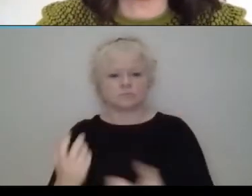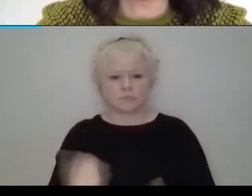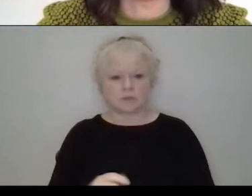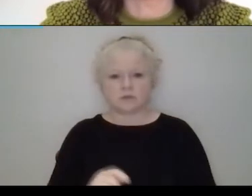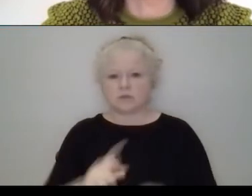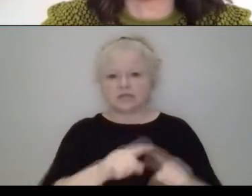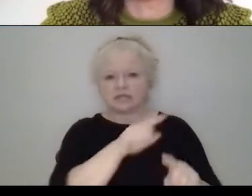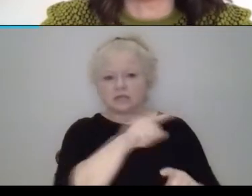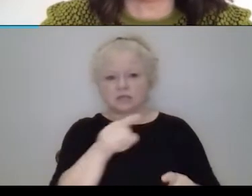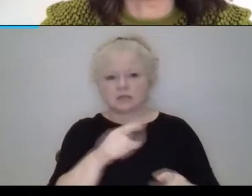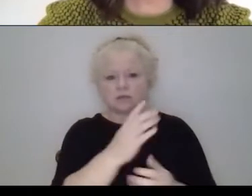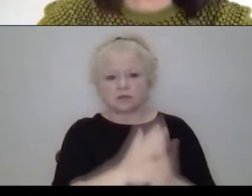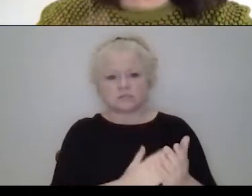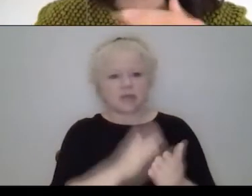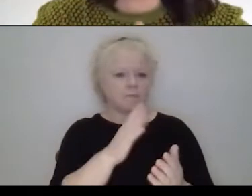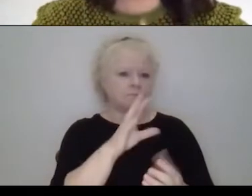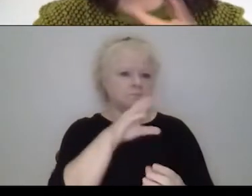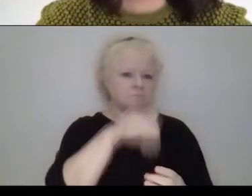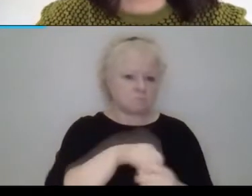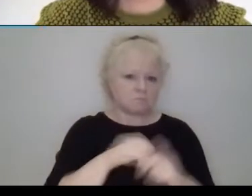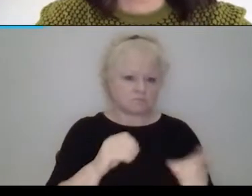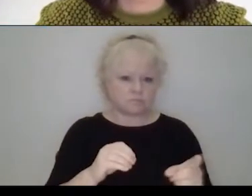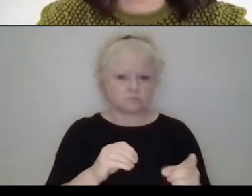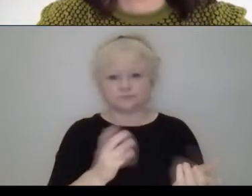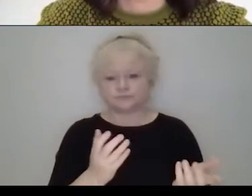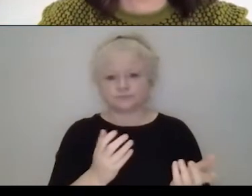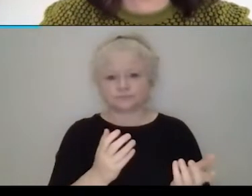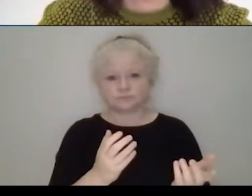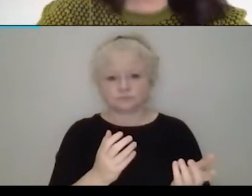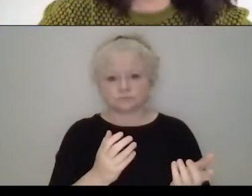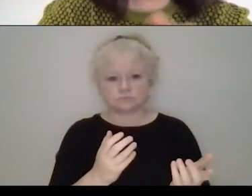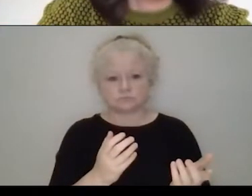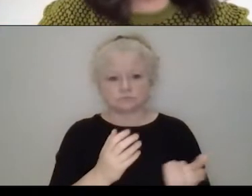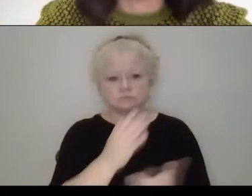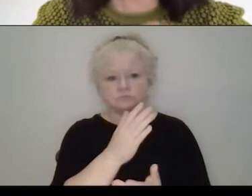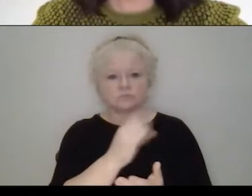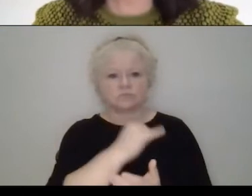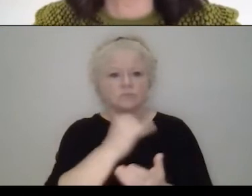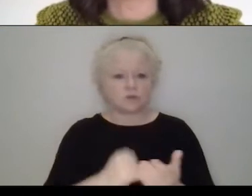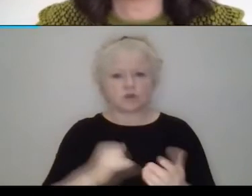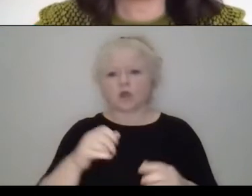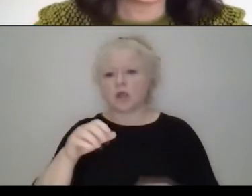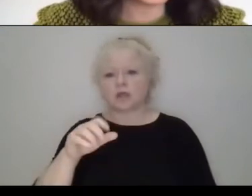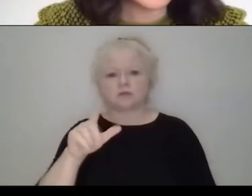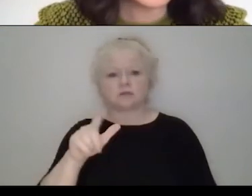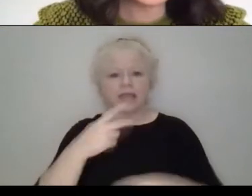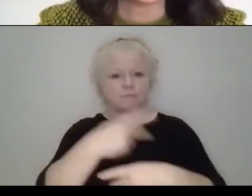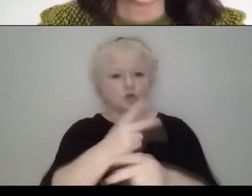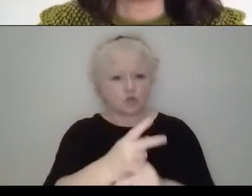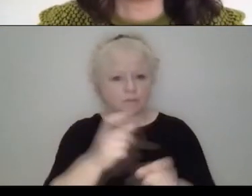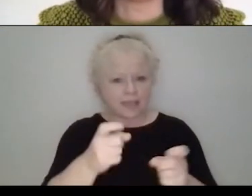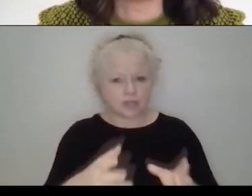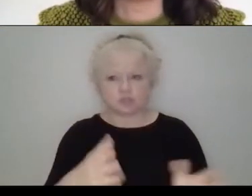now they're not only involved in the artists, um, in the textiles process. They are also production managers,